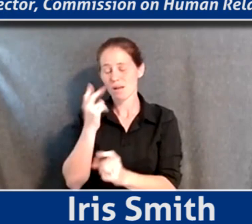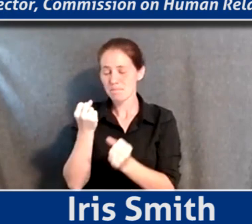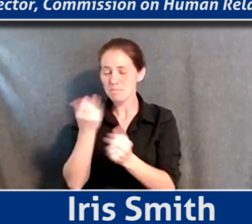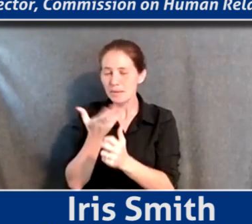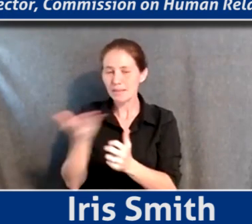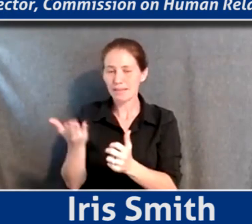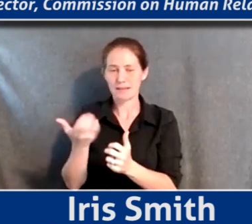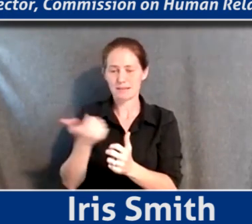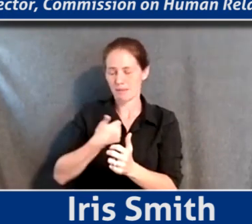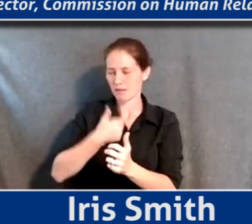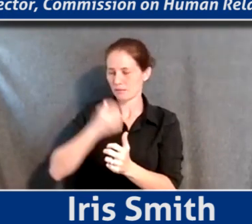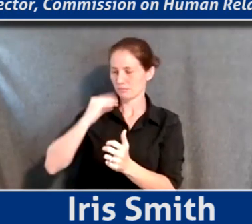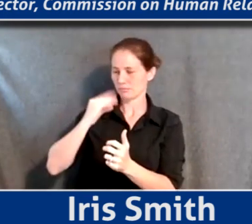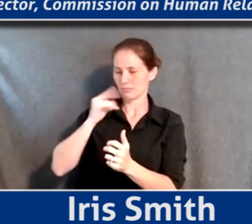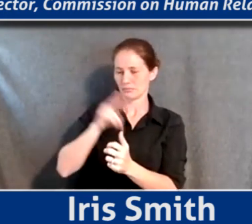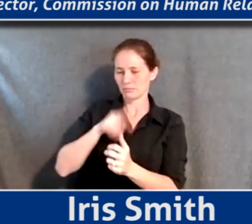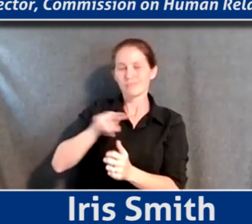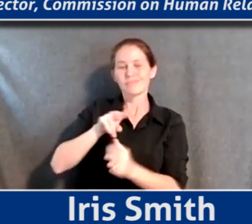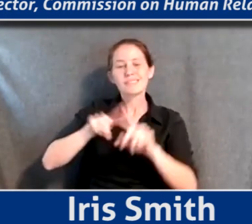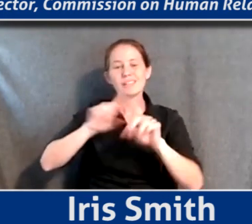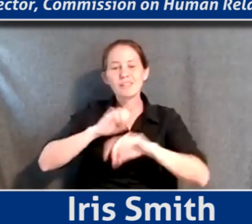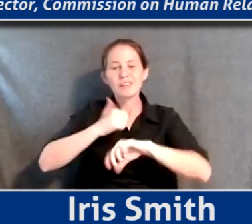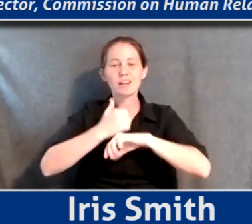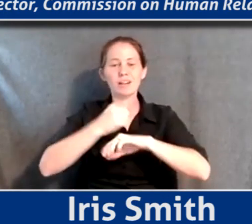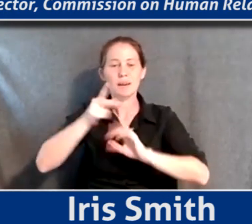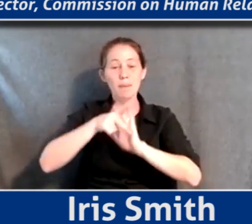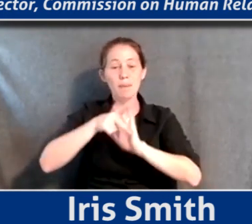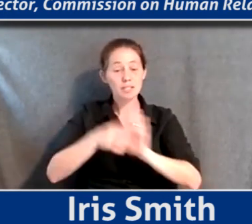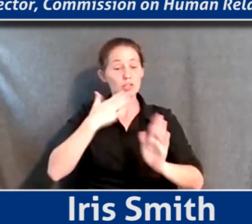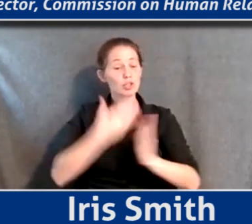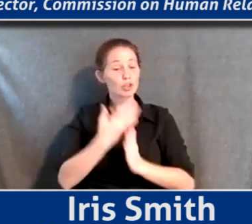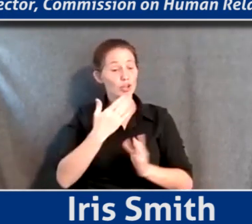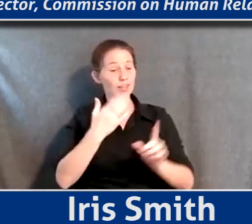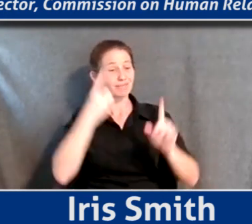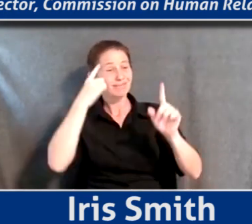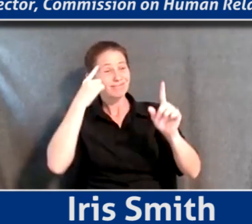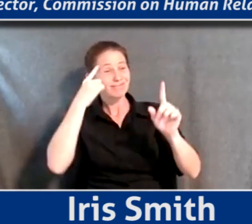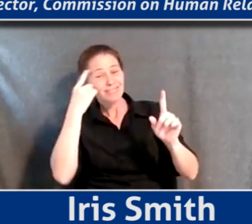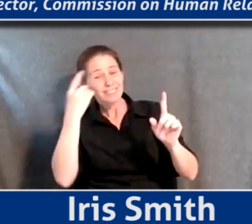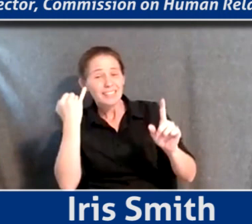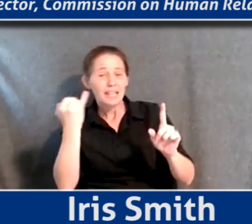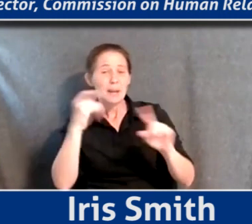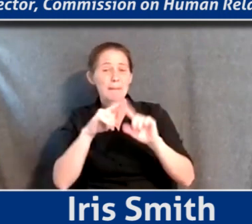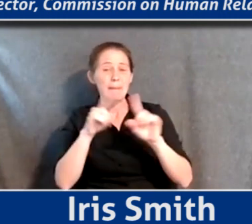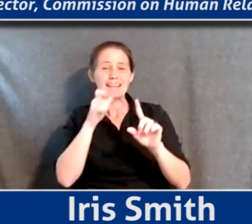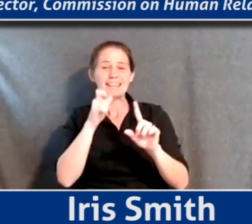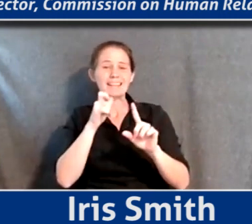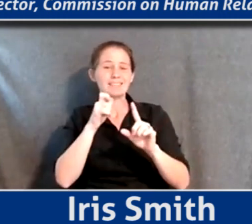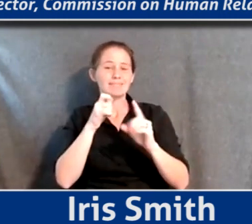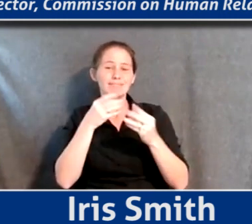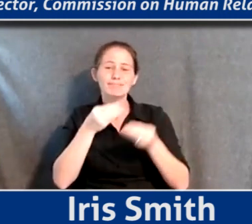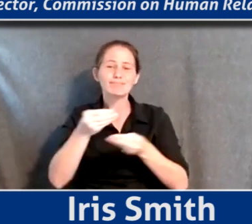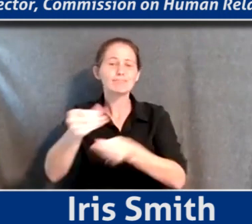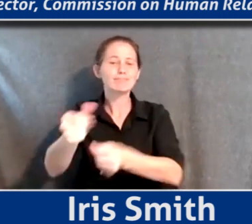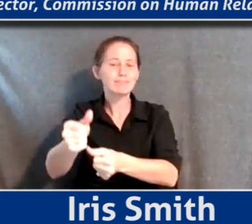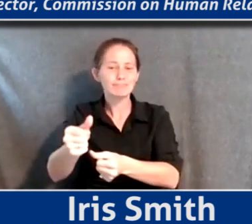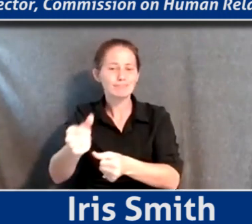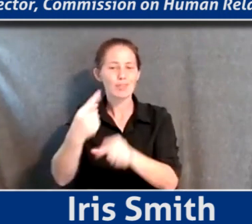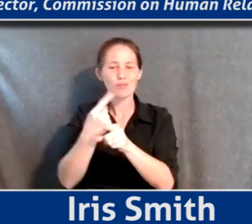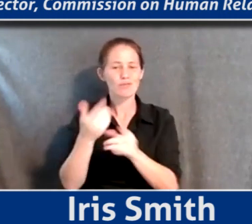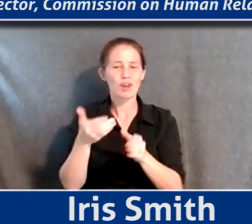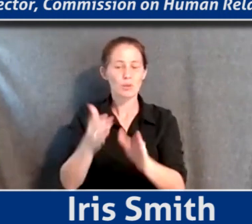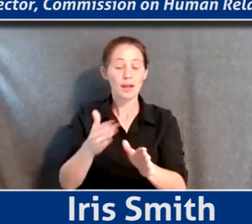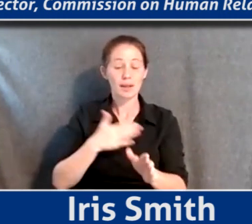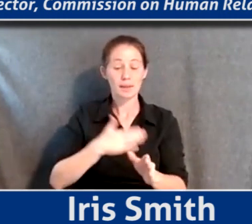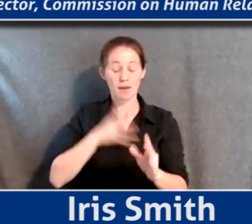ground and really the rollout of policies that were well-intended but then didn't reach residents in the way that they were supposed to. So my focus